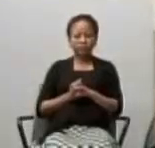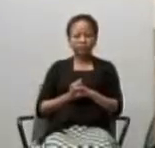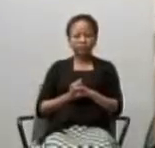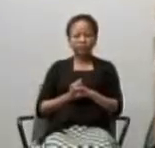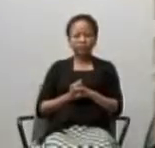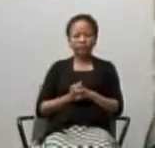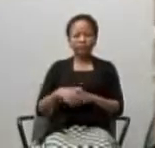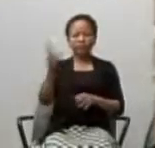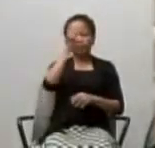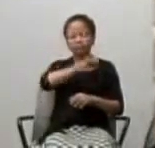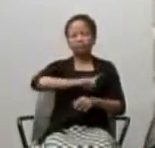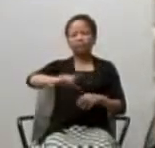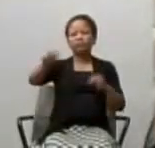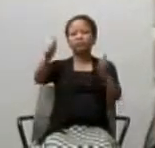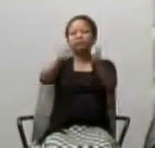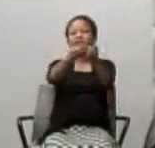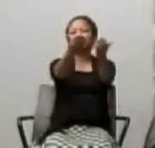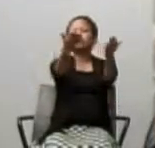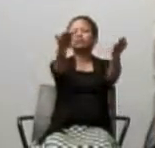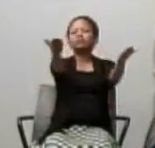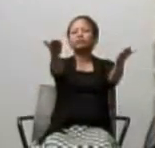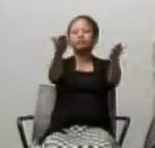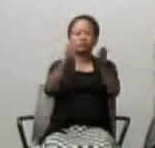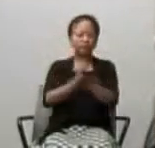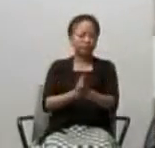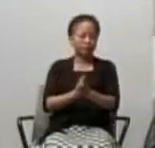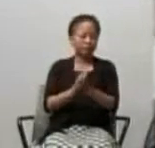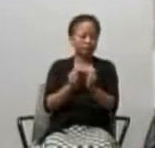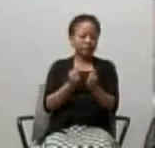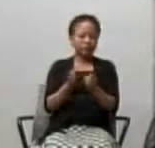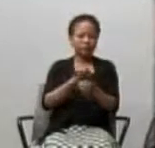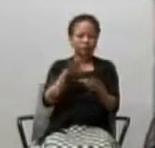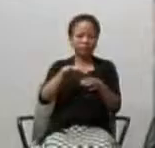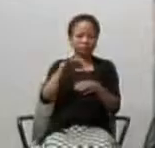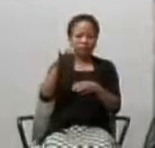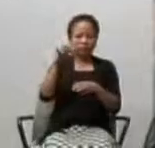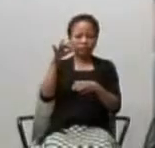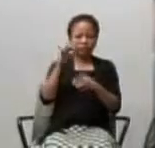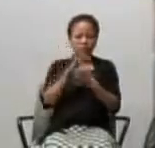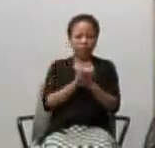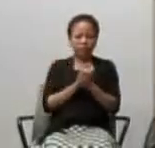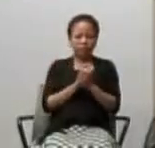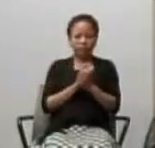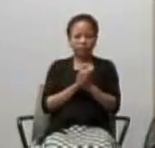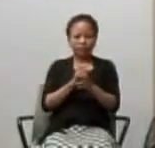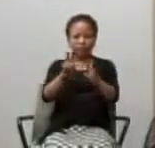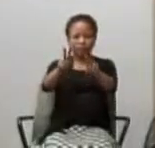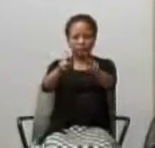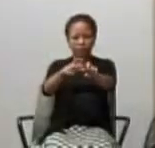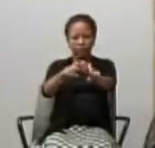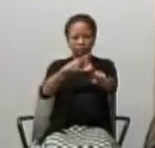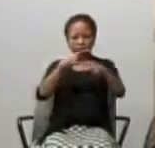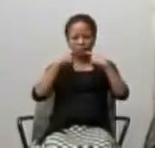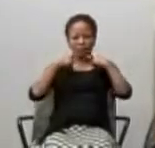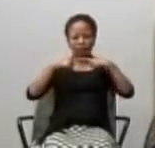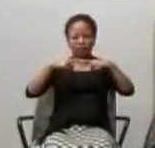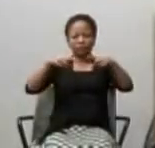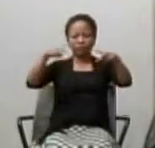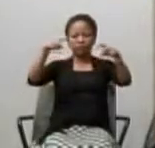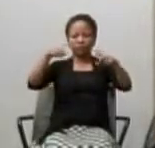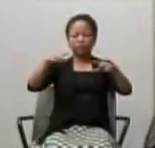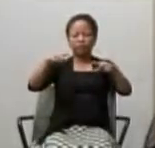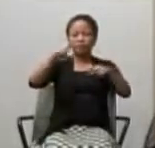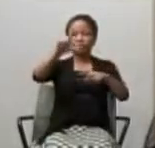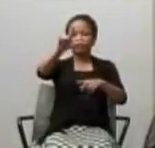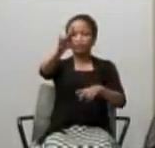The Lord be with you. And with your spirit. Reading from the Holy Gospel according